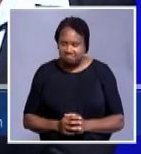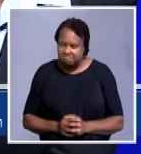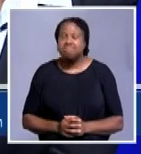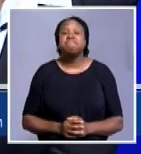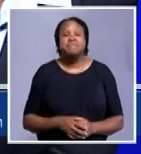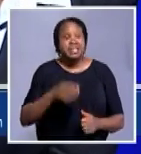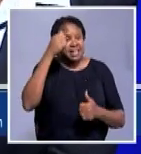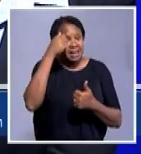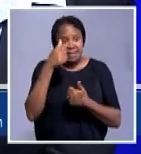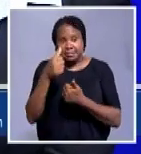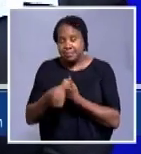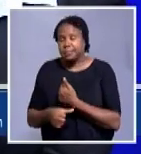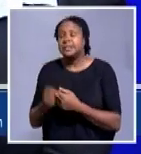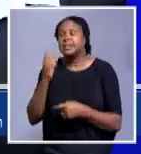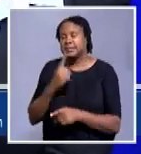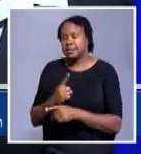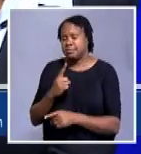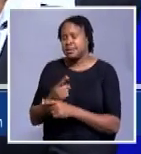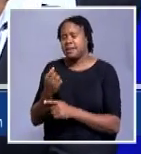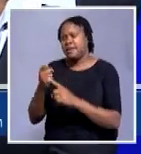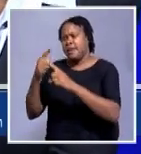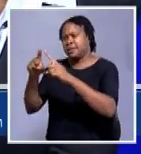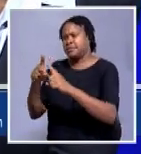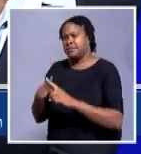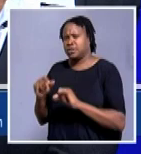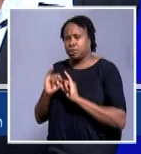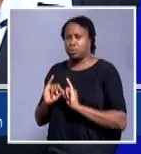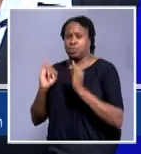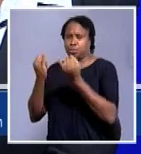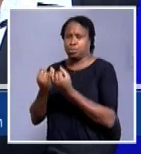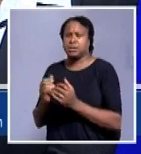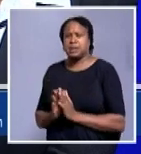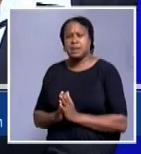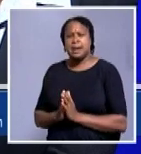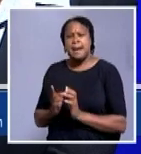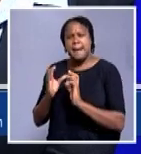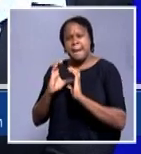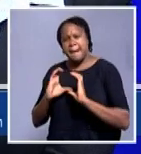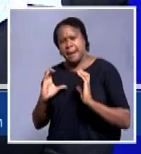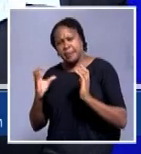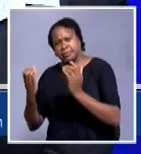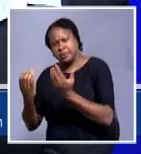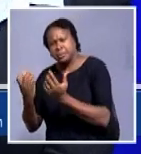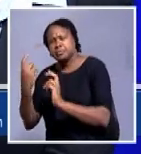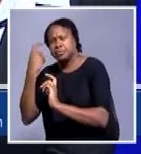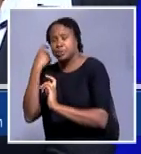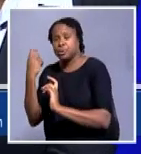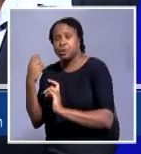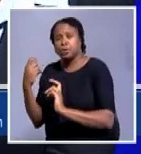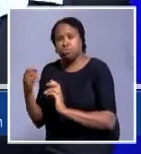has various institutions. Of course, cabinet, president being the head of cabinet,